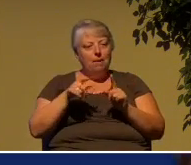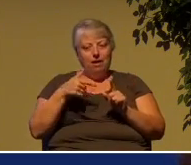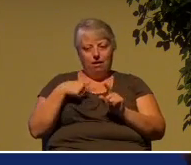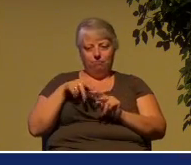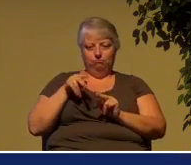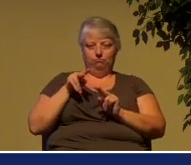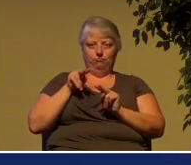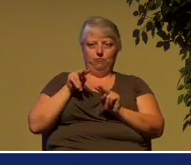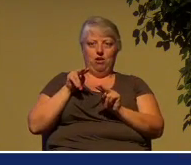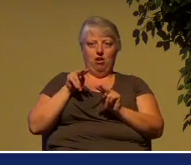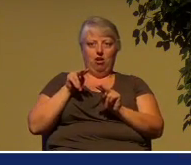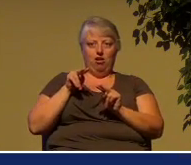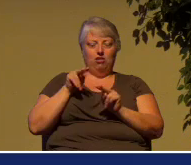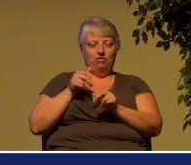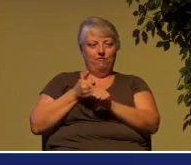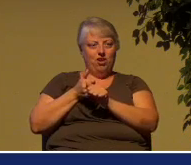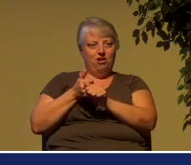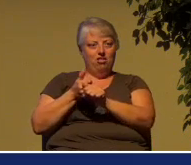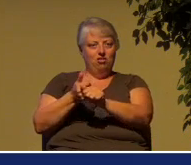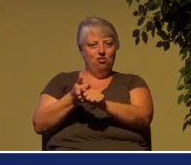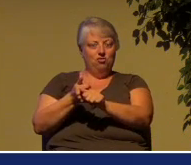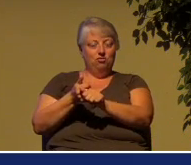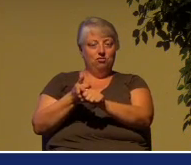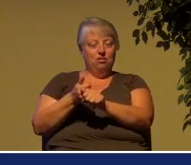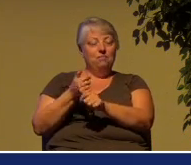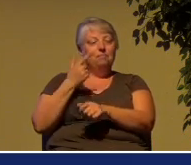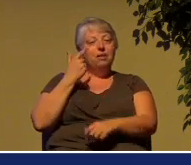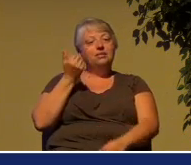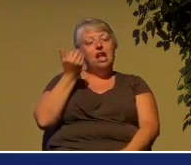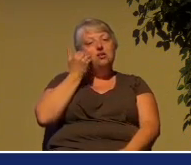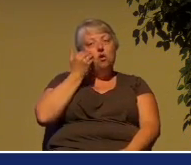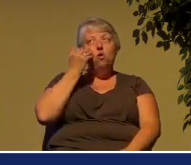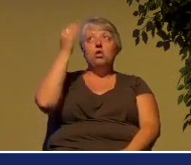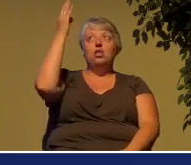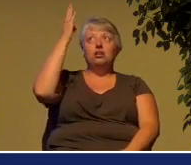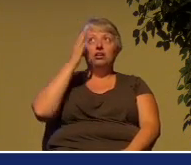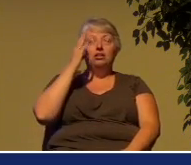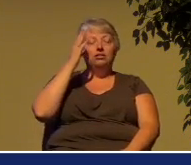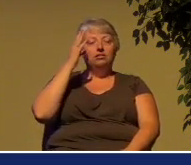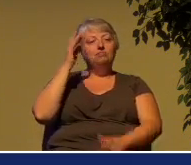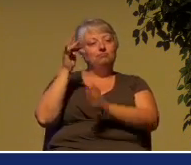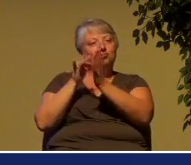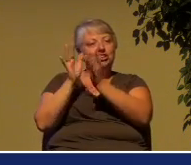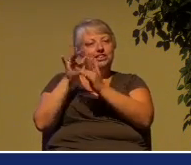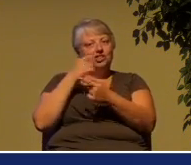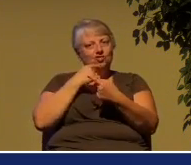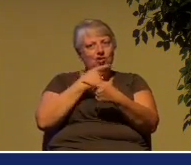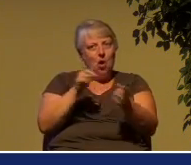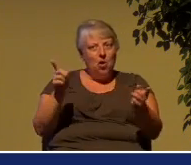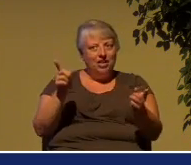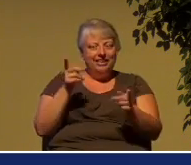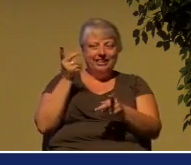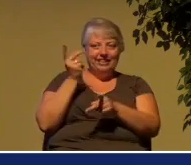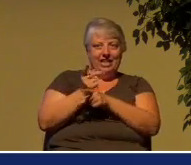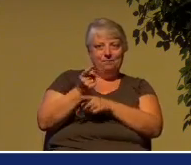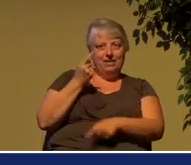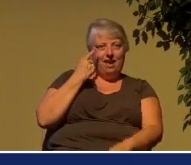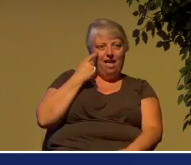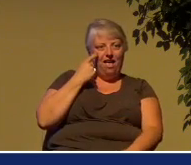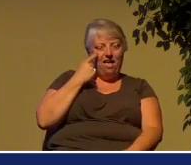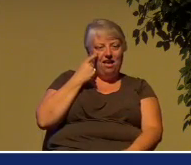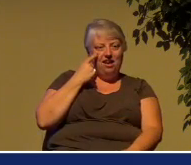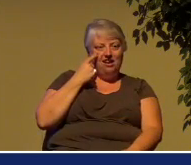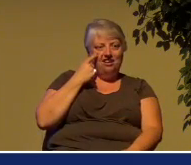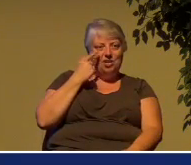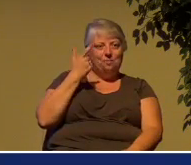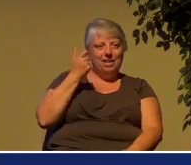I know the Lord Jesus has told us to keep our eye that when the fig begins to blue, the end draws